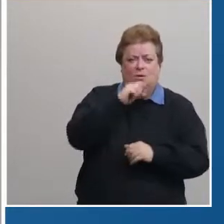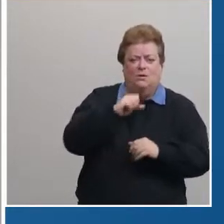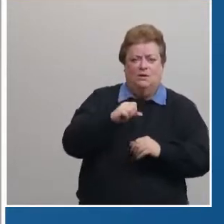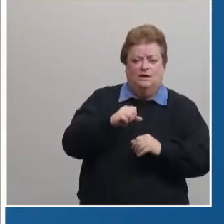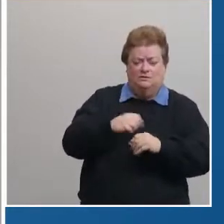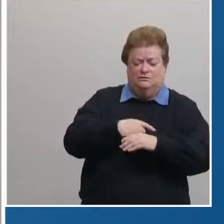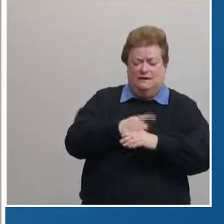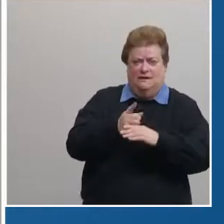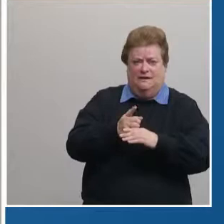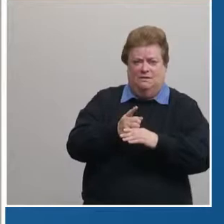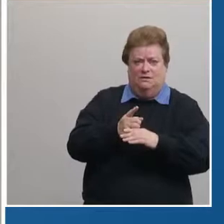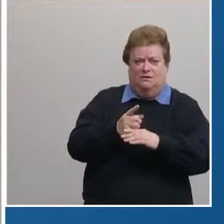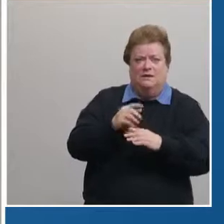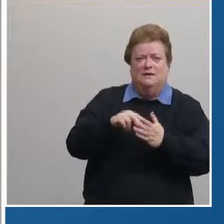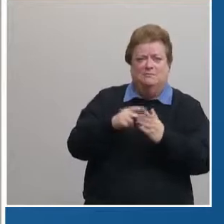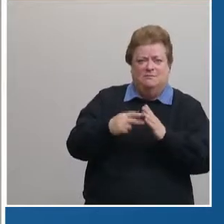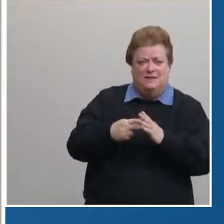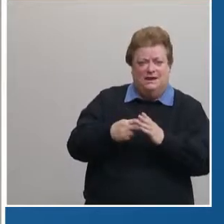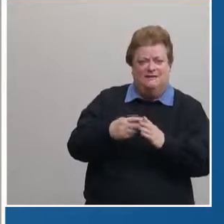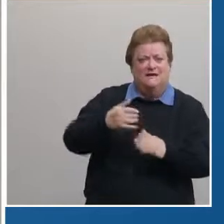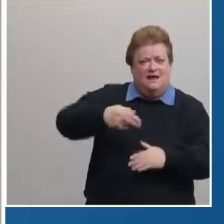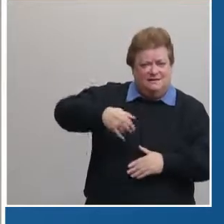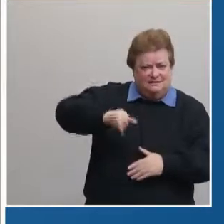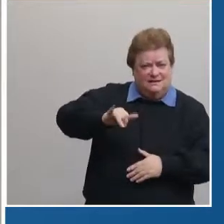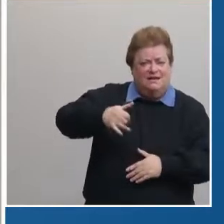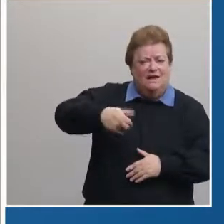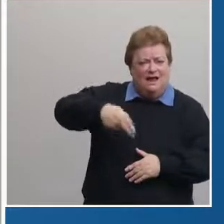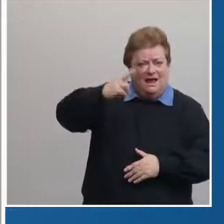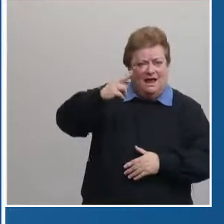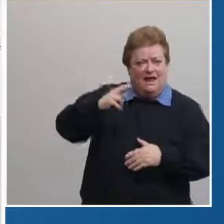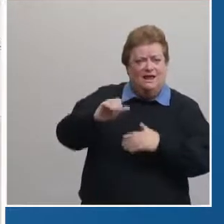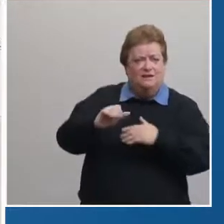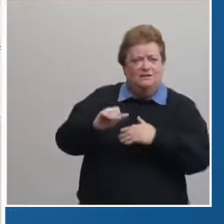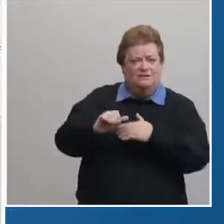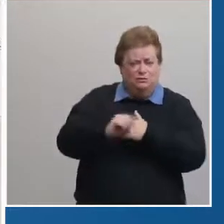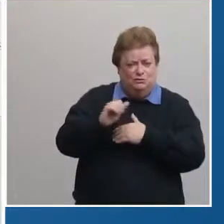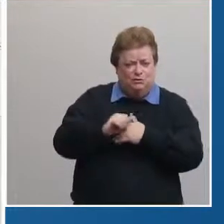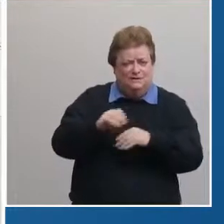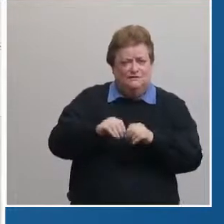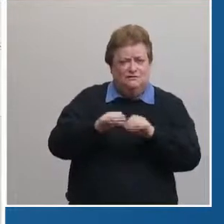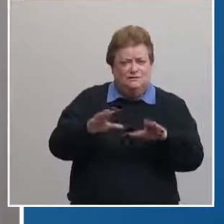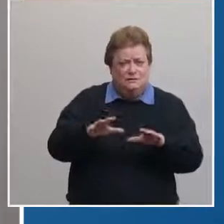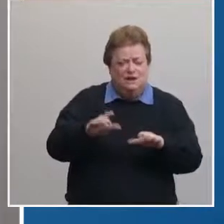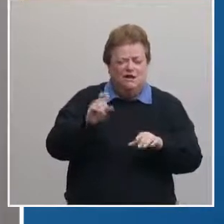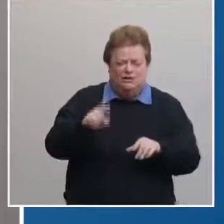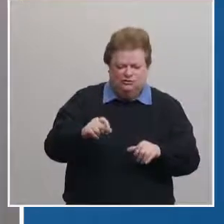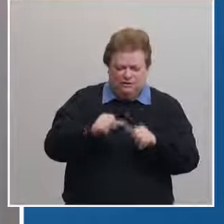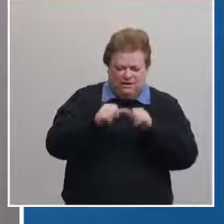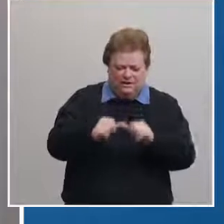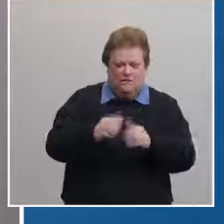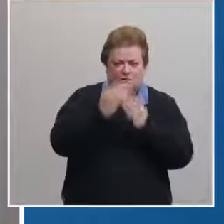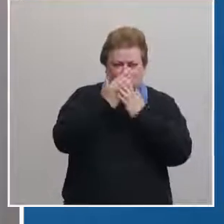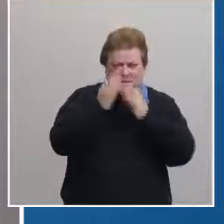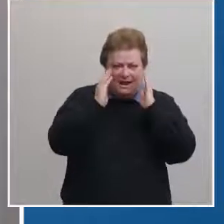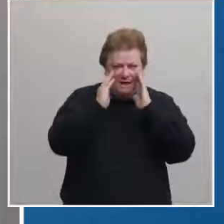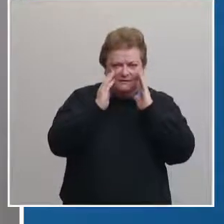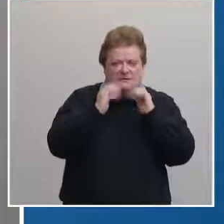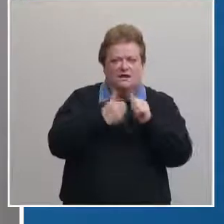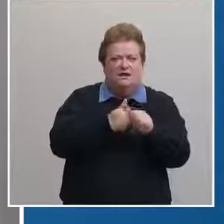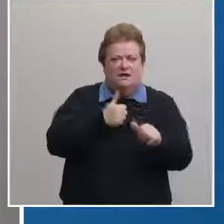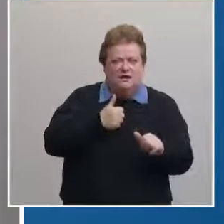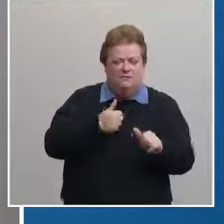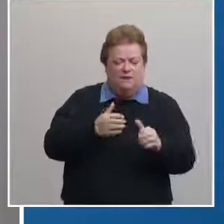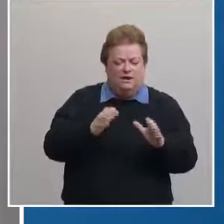dial indicates that the risk of spread is still high and people should continue to wear masks and avoid close contact crowded